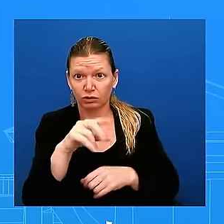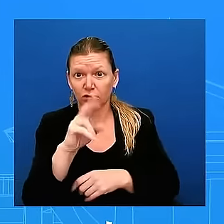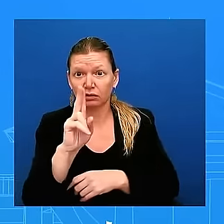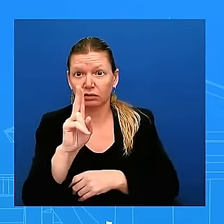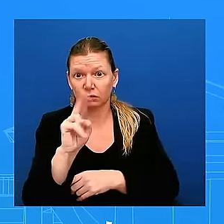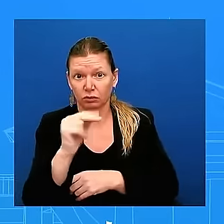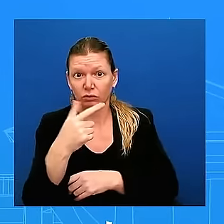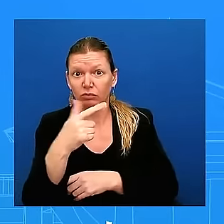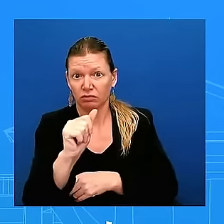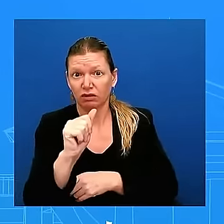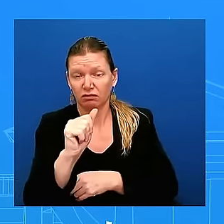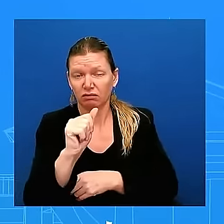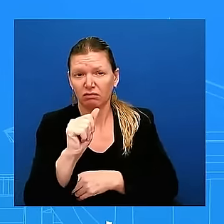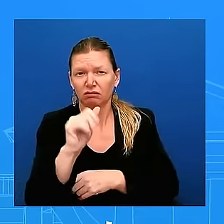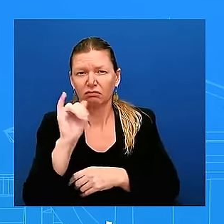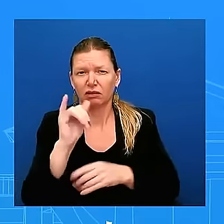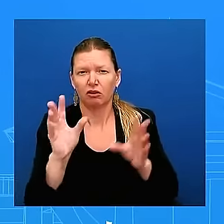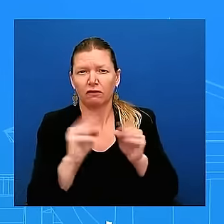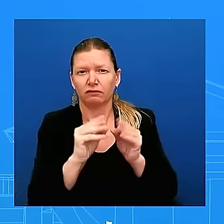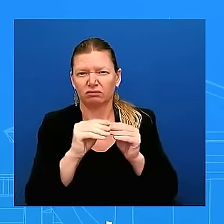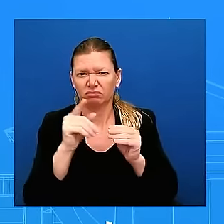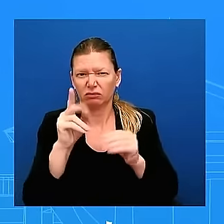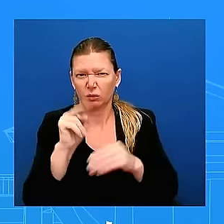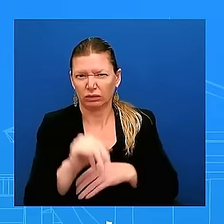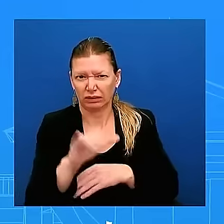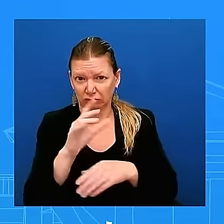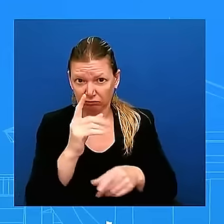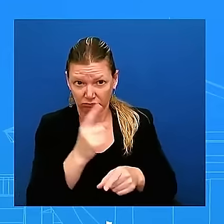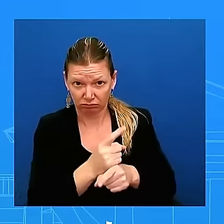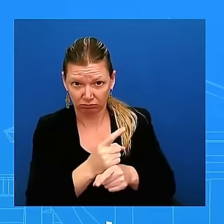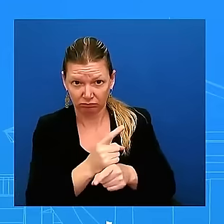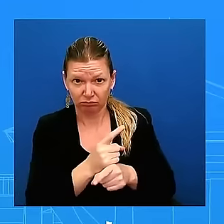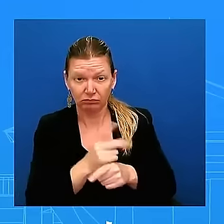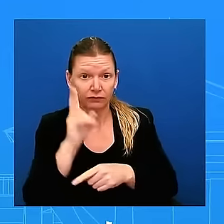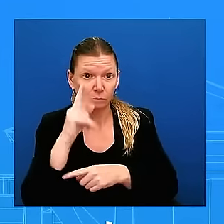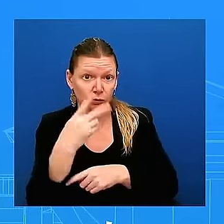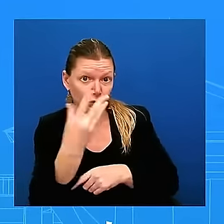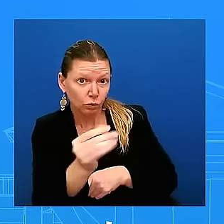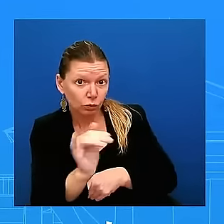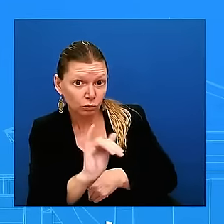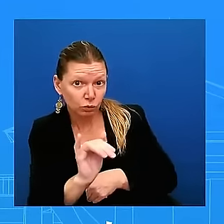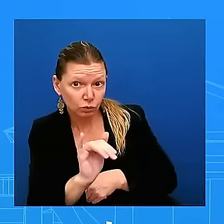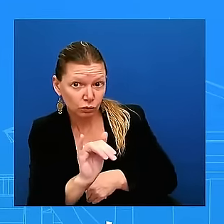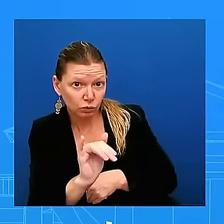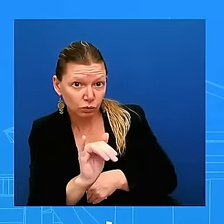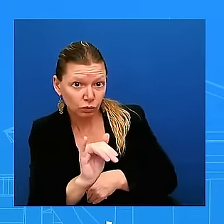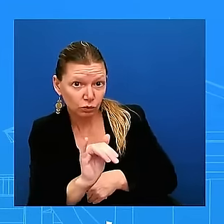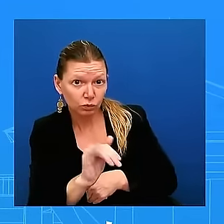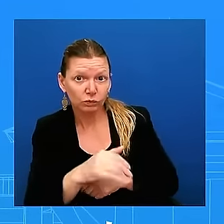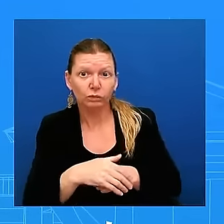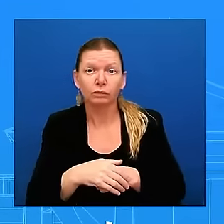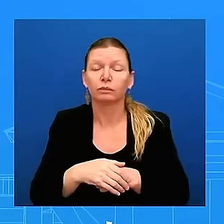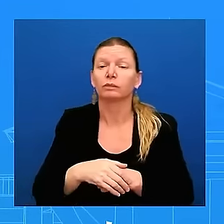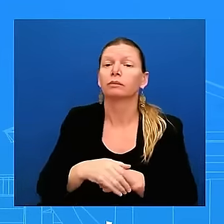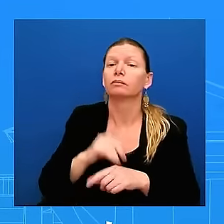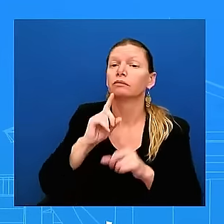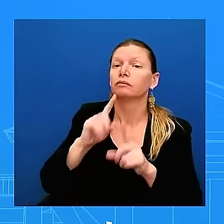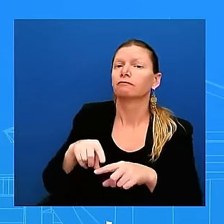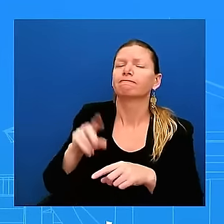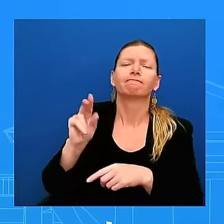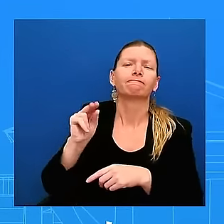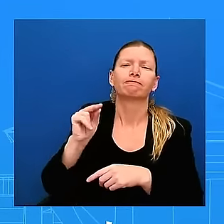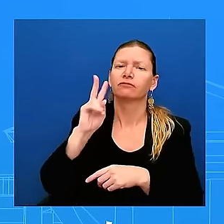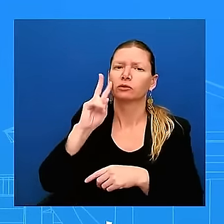to uh to participate in the u.n uh general assembly related events uh as in the past it is possible she meets with